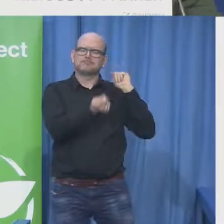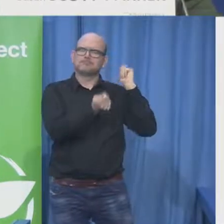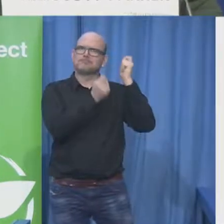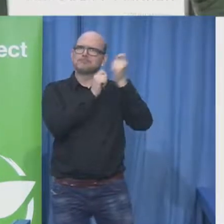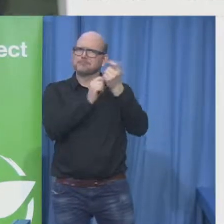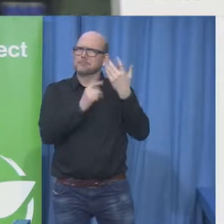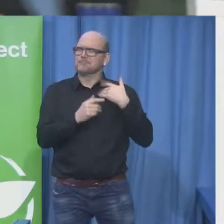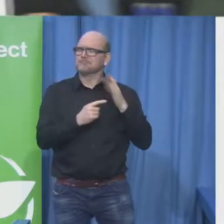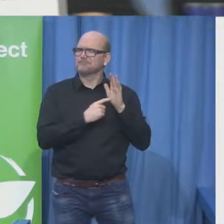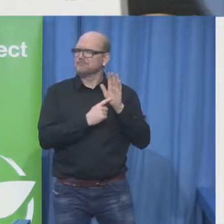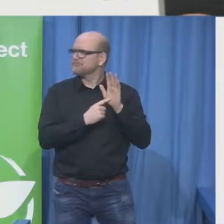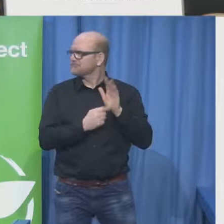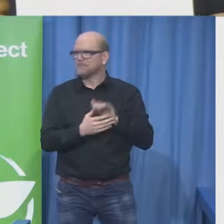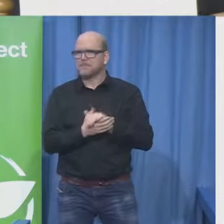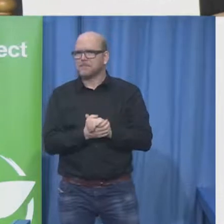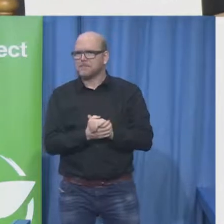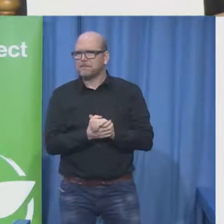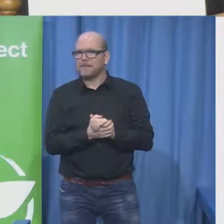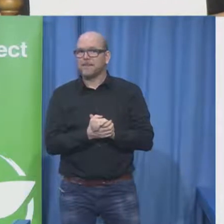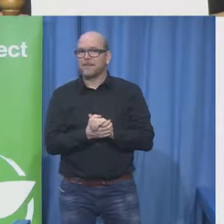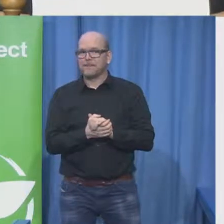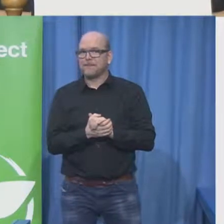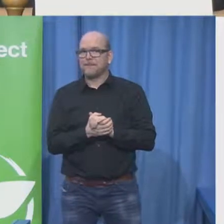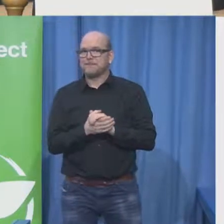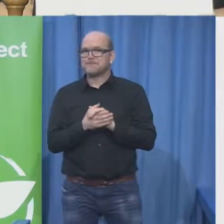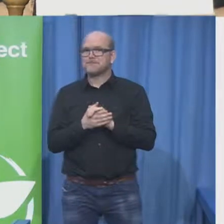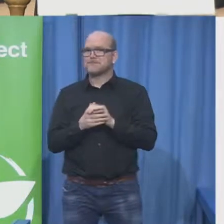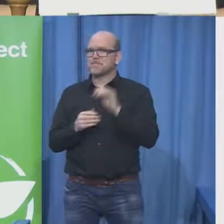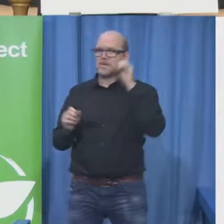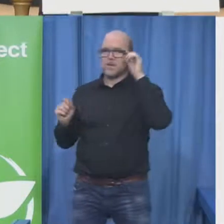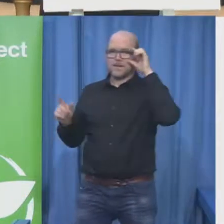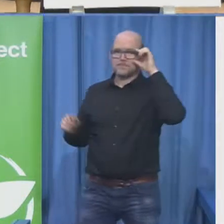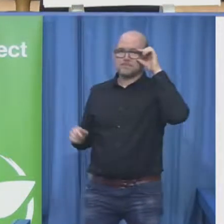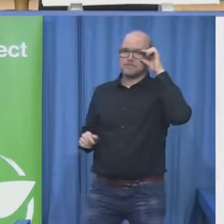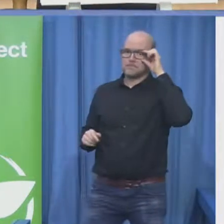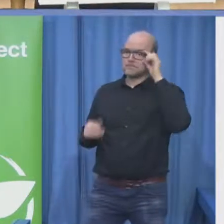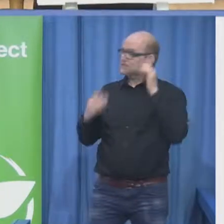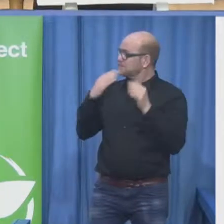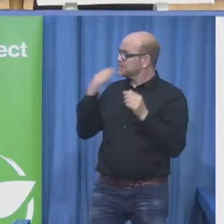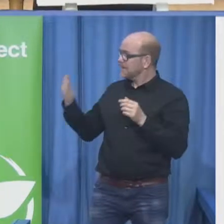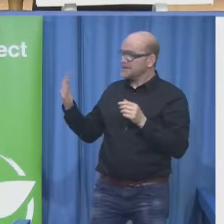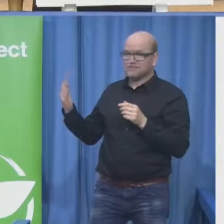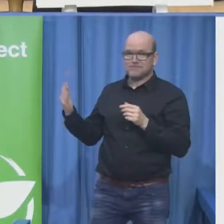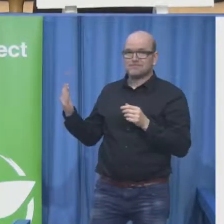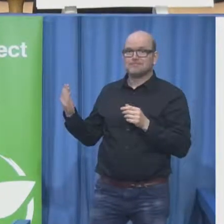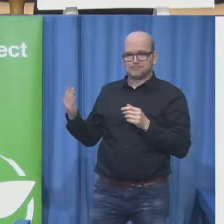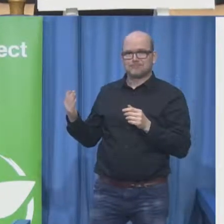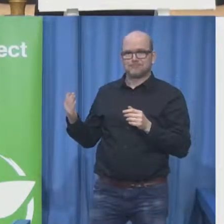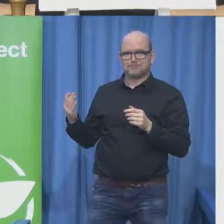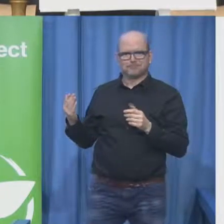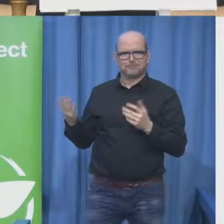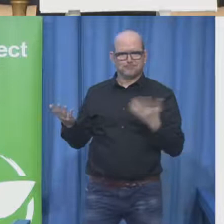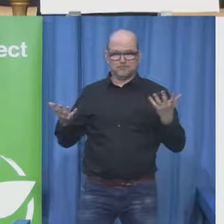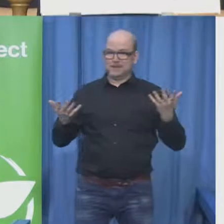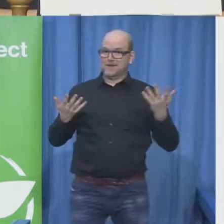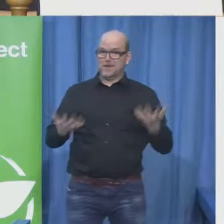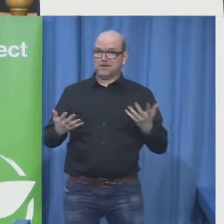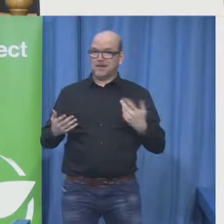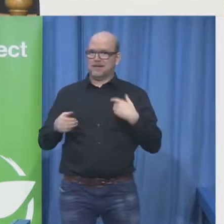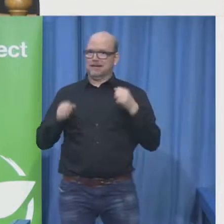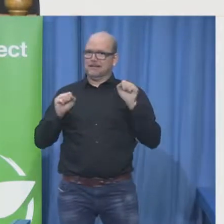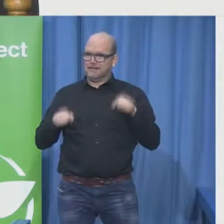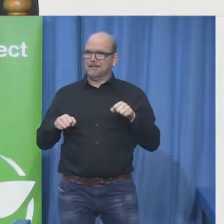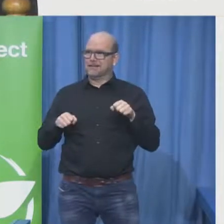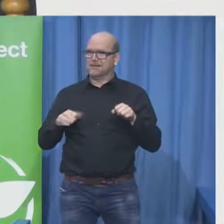okay first of all thank you very much and again I've said it all throughout these past two days three days this is the third one I am